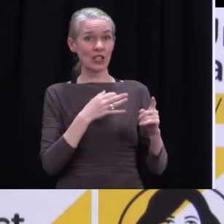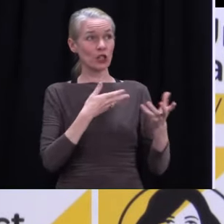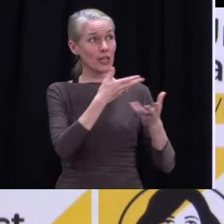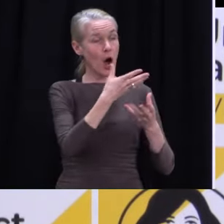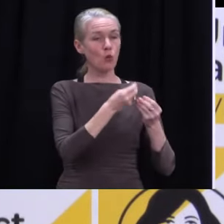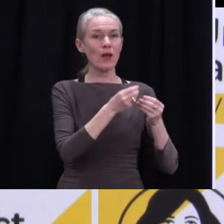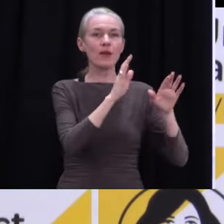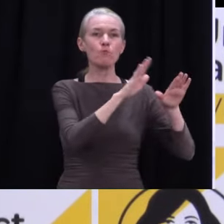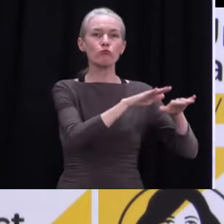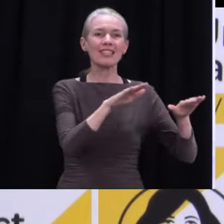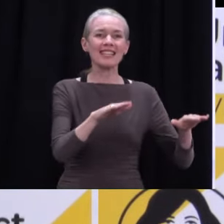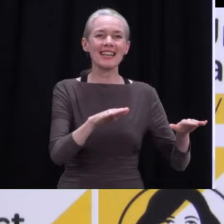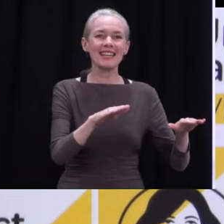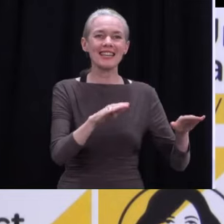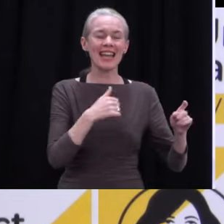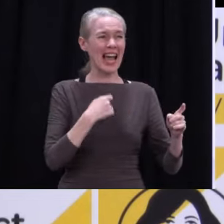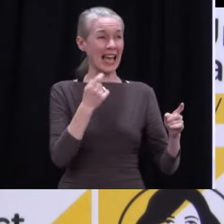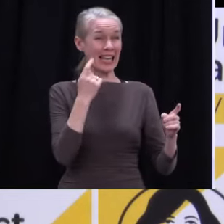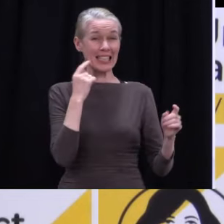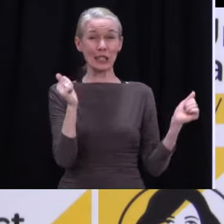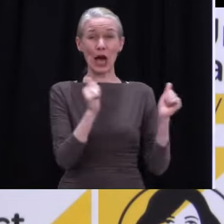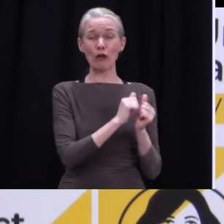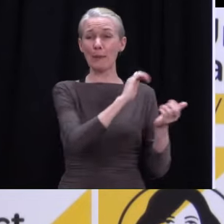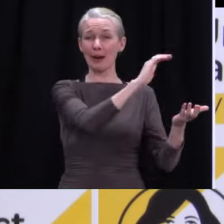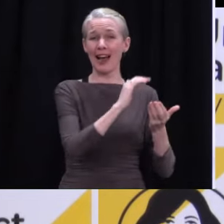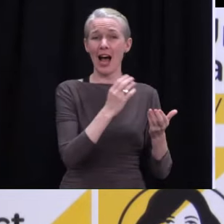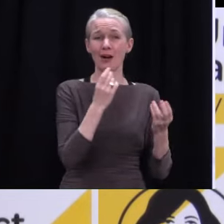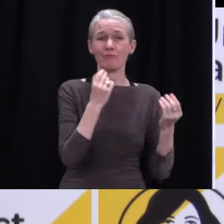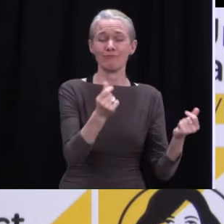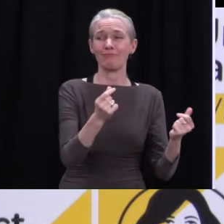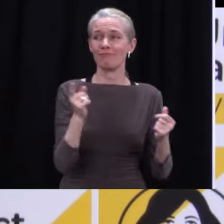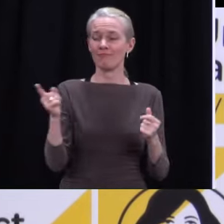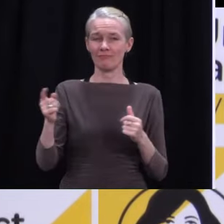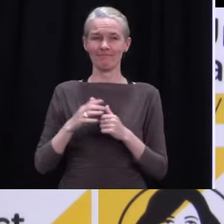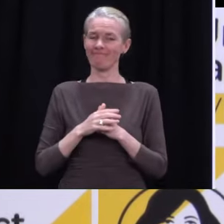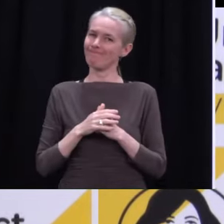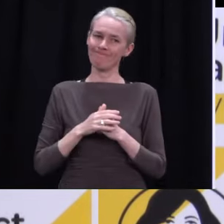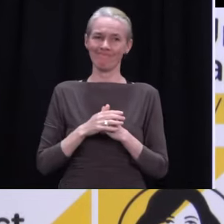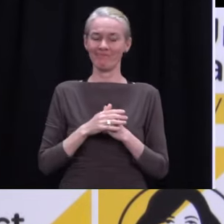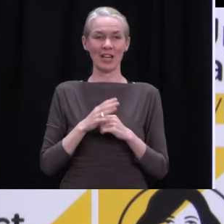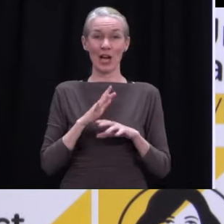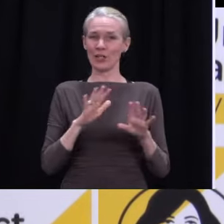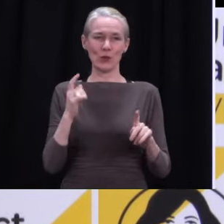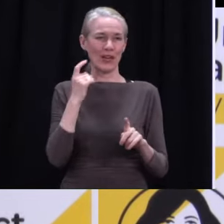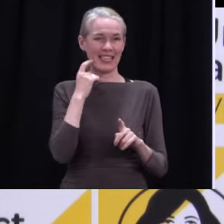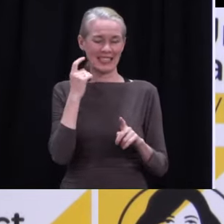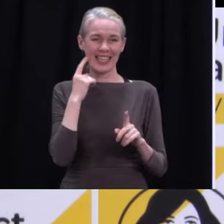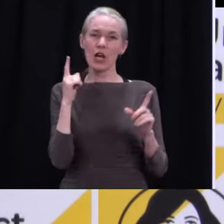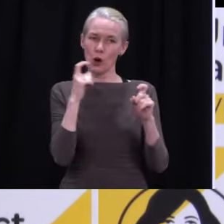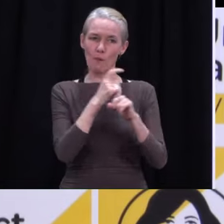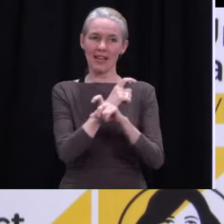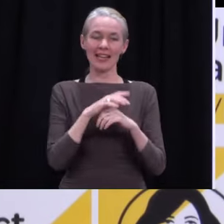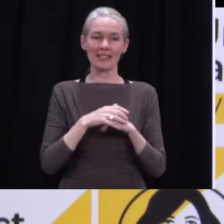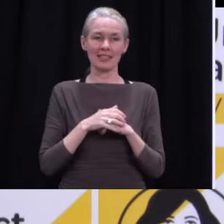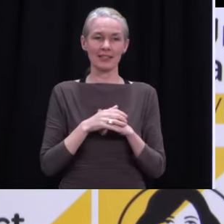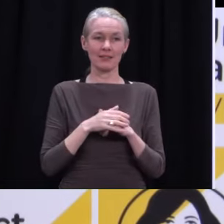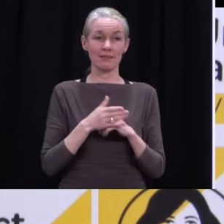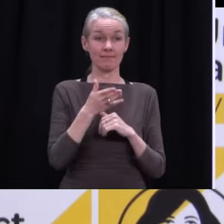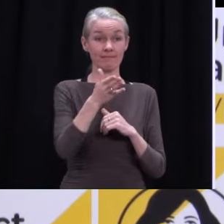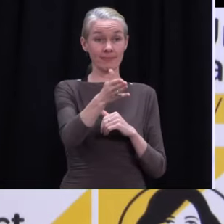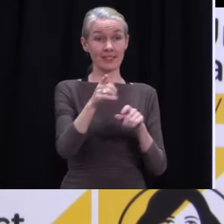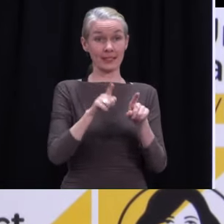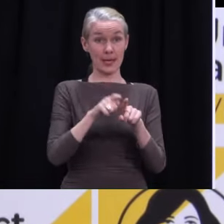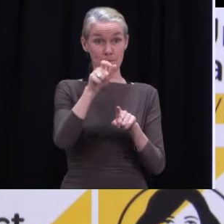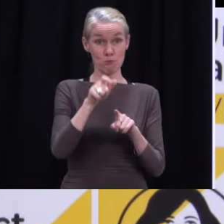imagine that you would have found that these things are not, are not straightforward. And of course also it depends where you're going. Can promise that anyone who wants a vaccine